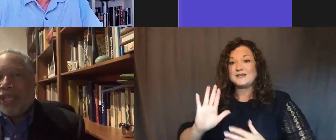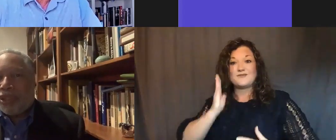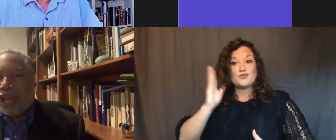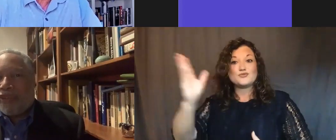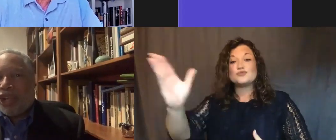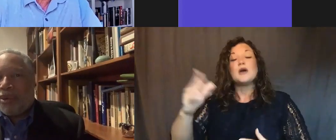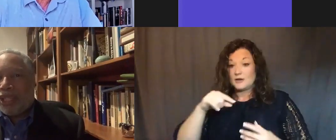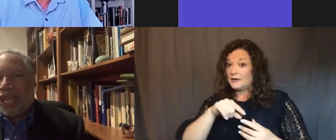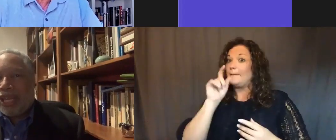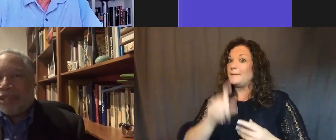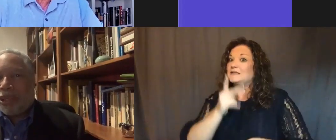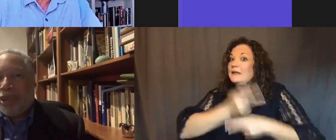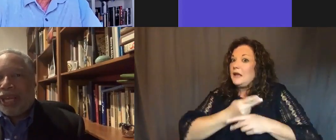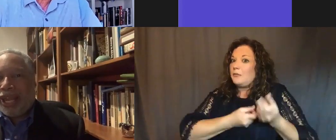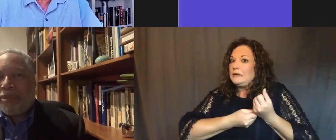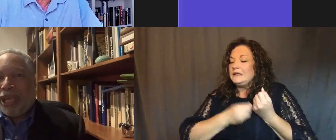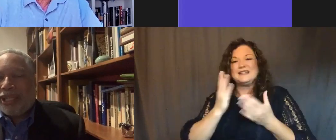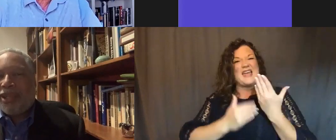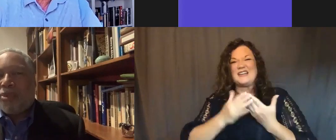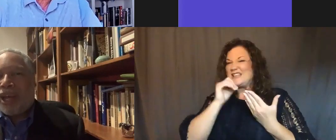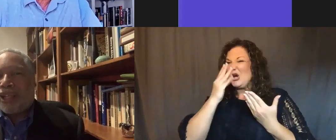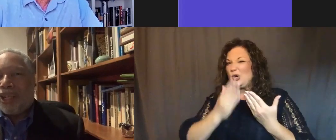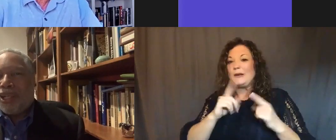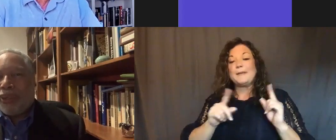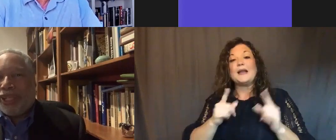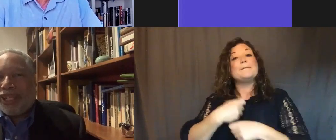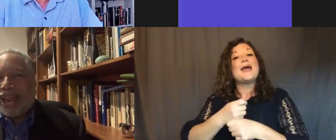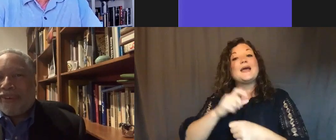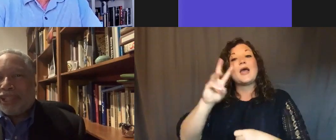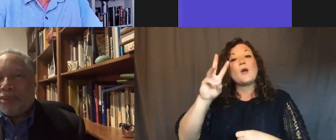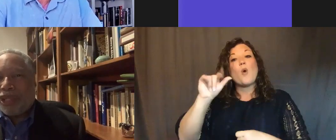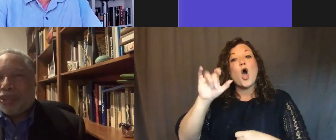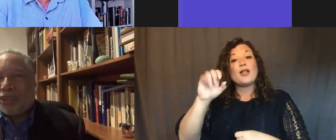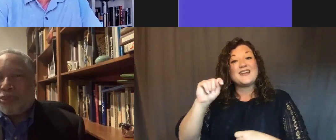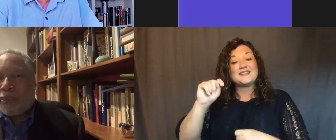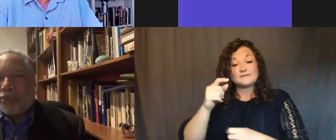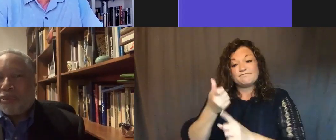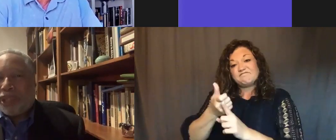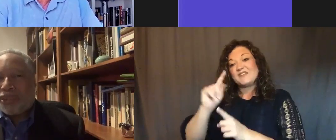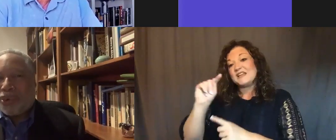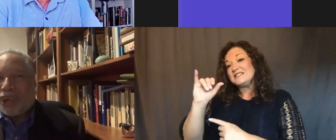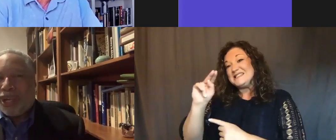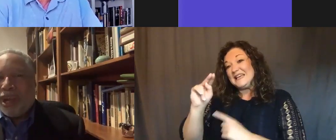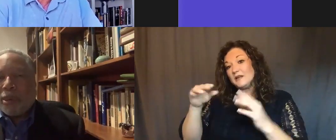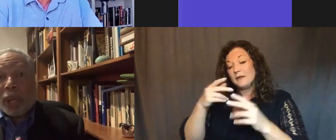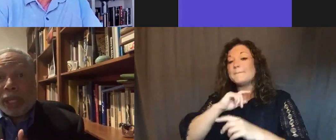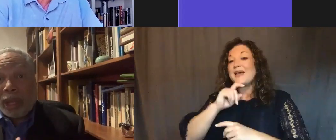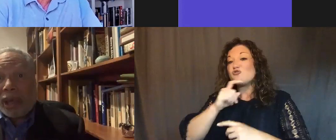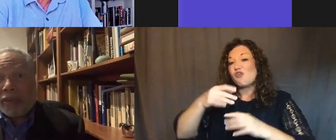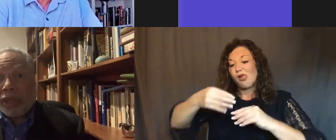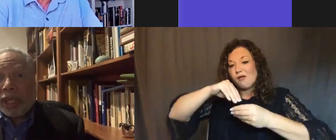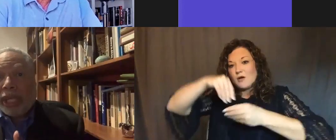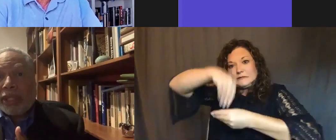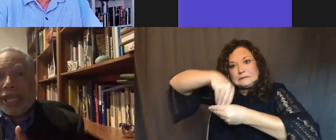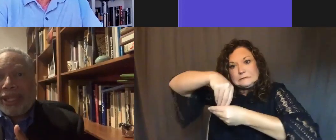he was not very good with his hands, but he made a handmade tin wallet, so he could carry it to make sure those papers wouldn't be destroyed. But what I